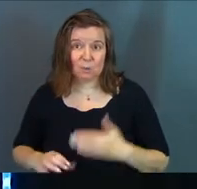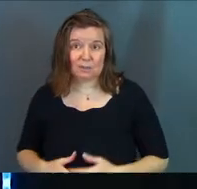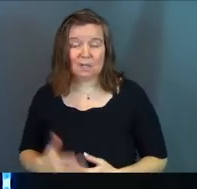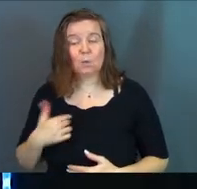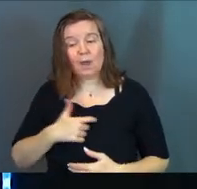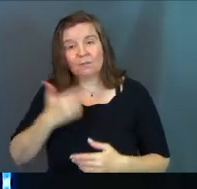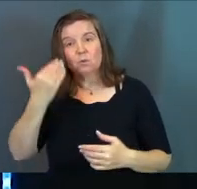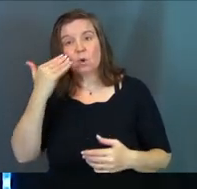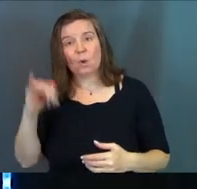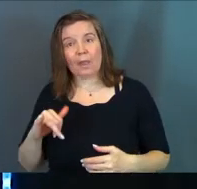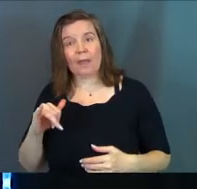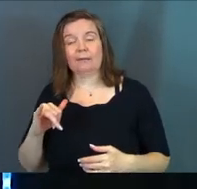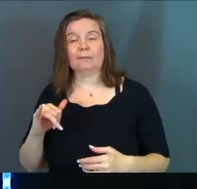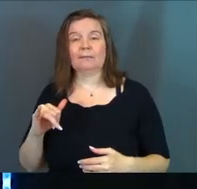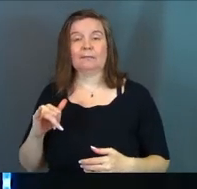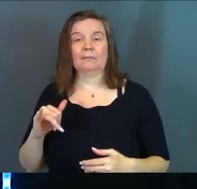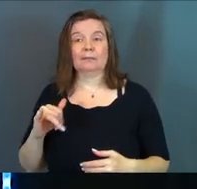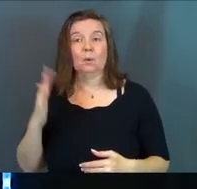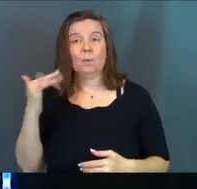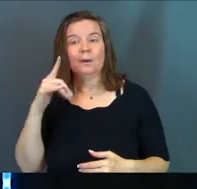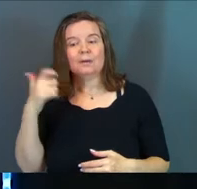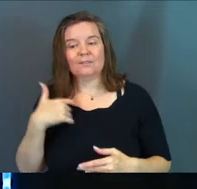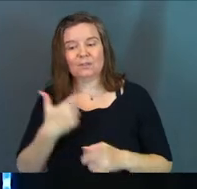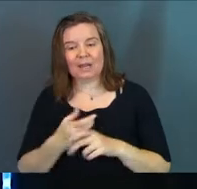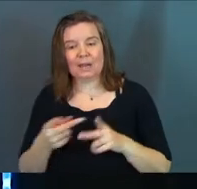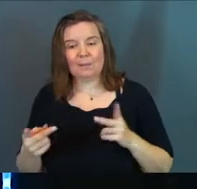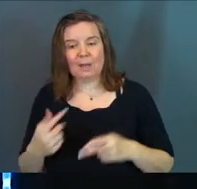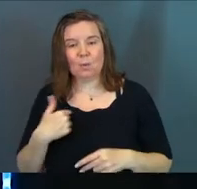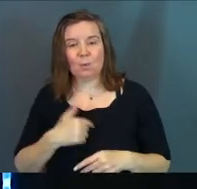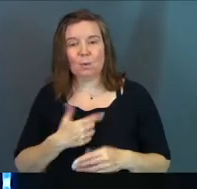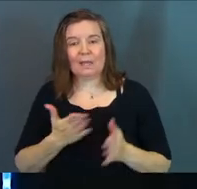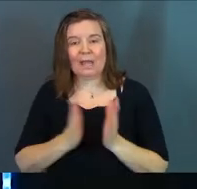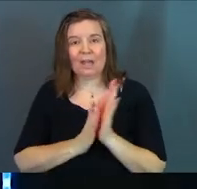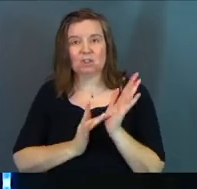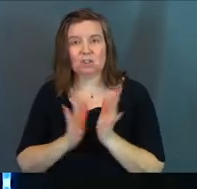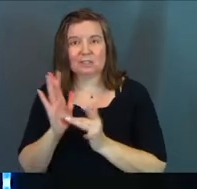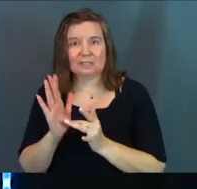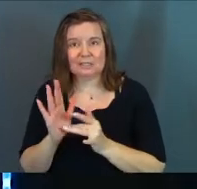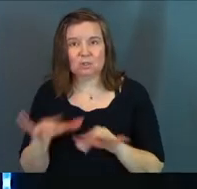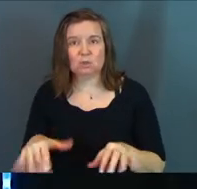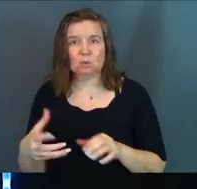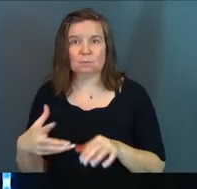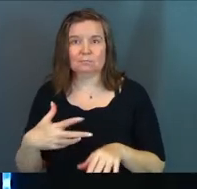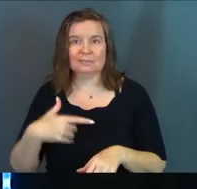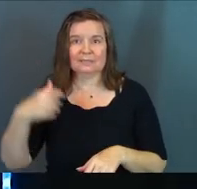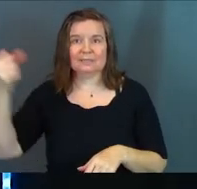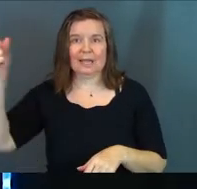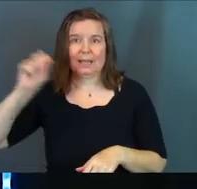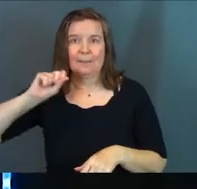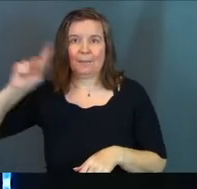And we've got to know that because we've got to get to a place where we ask Jesus to take it back.